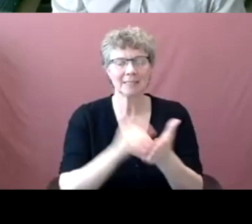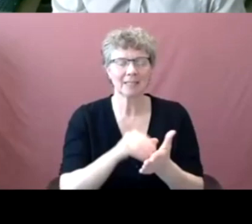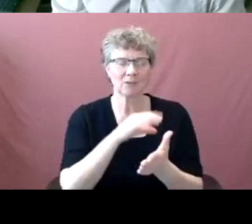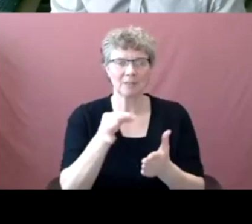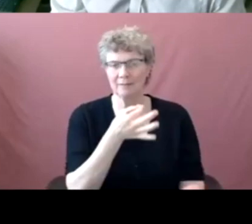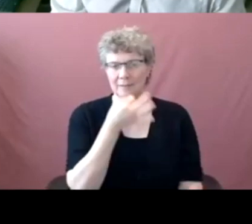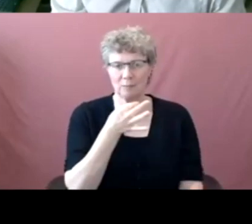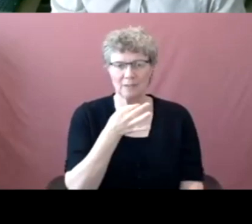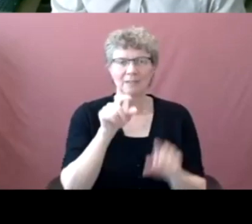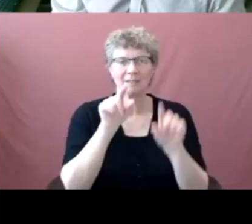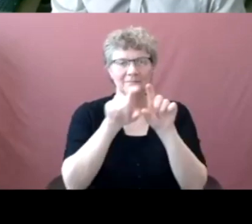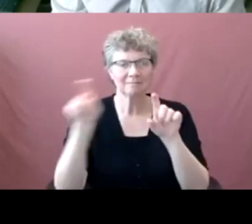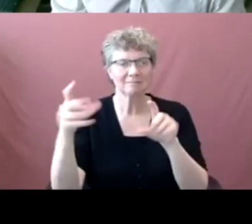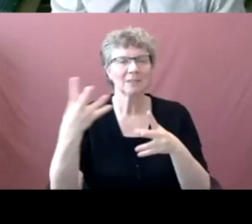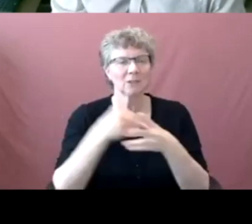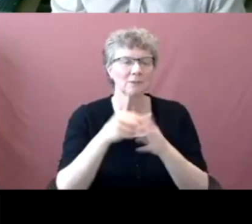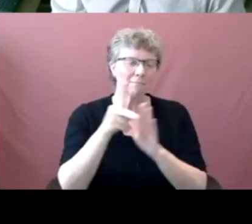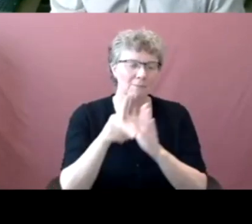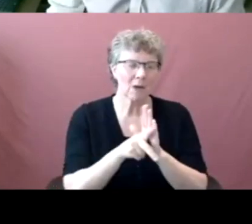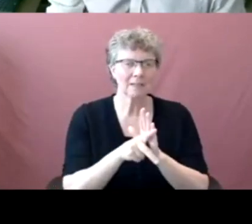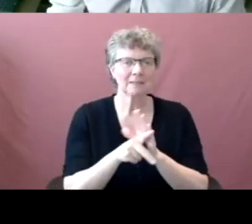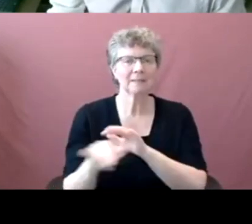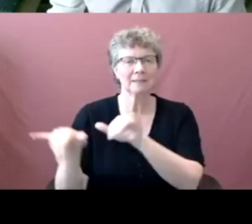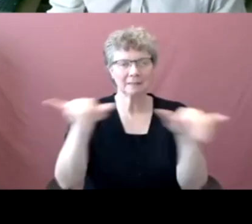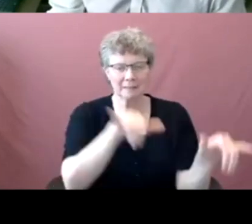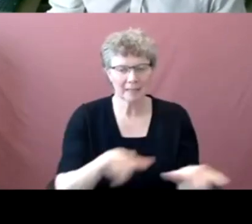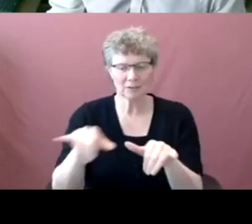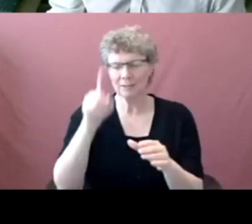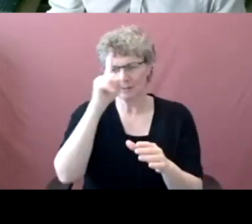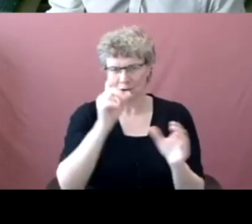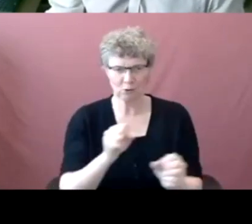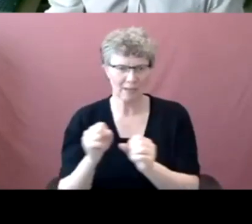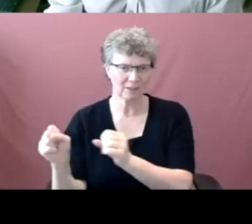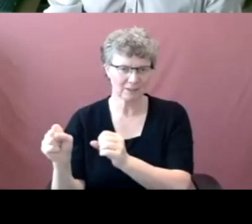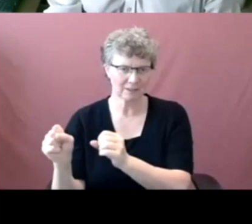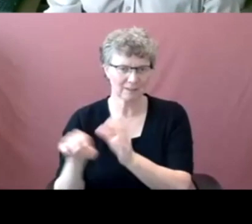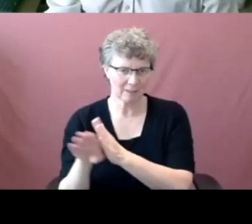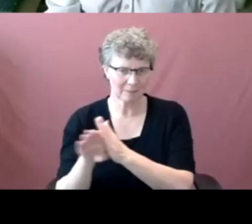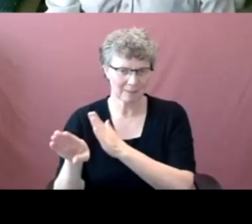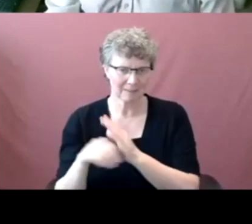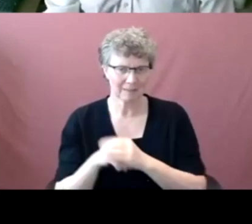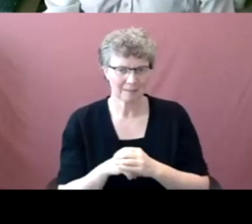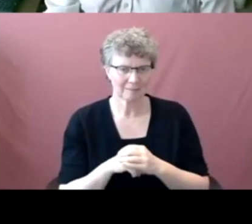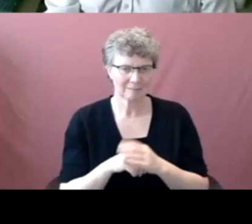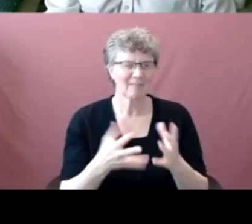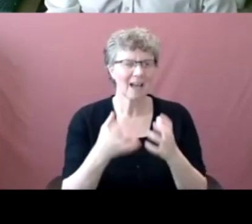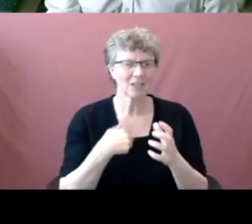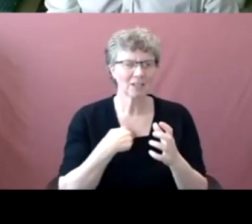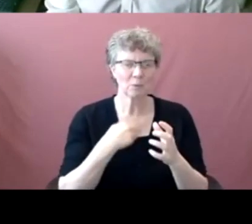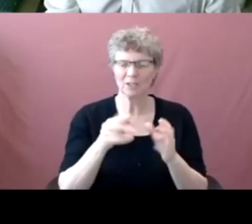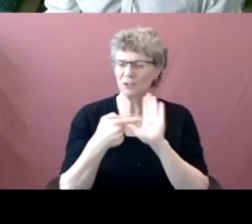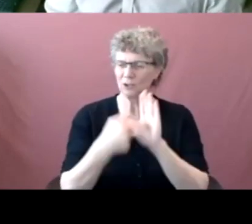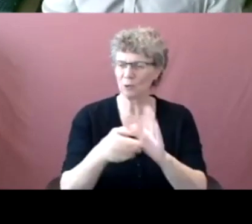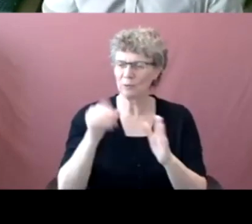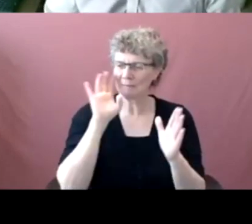strategy and standards exist. So did just want to draw your attention to that. And I will pass it over